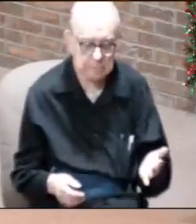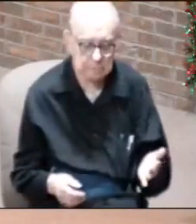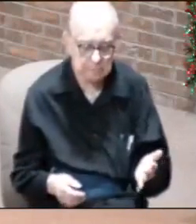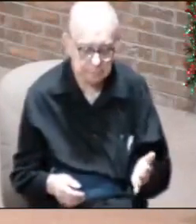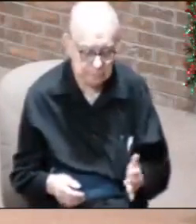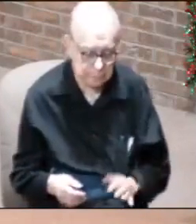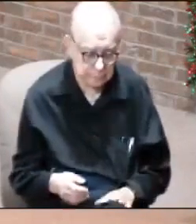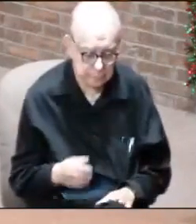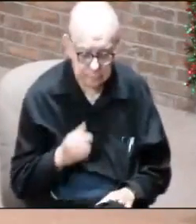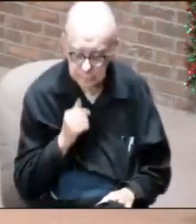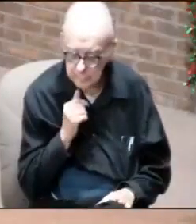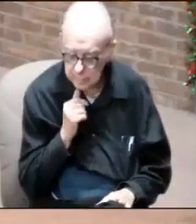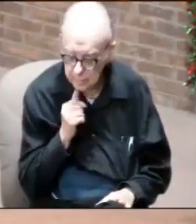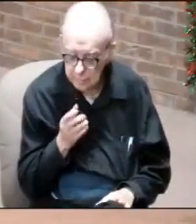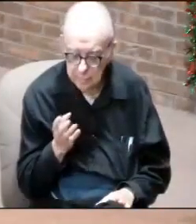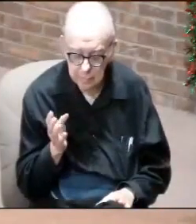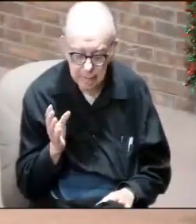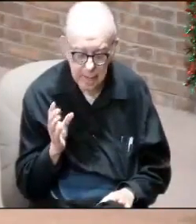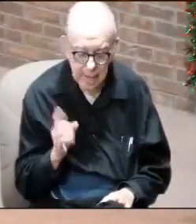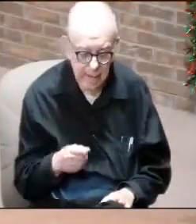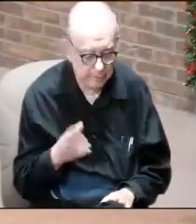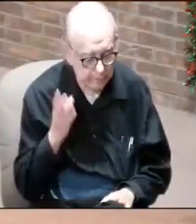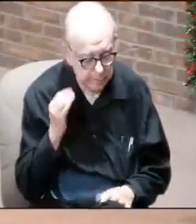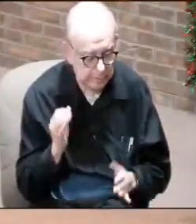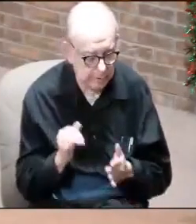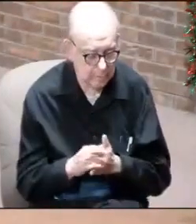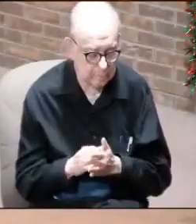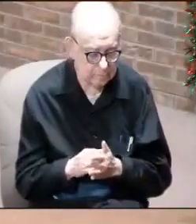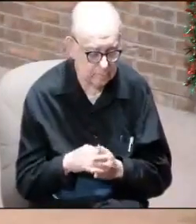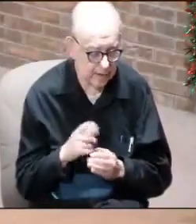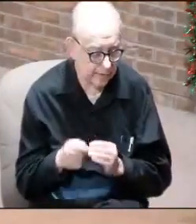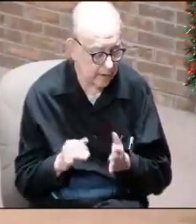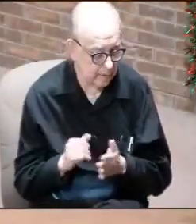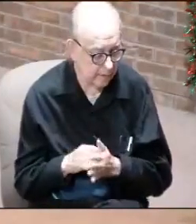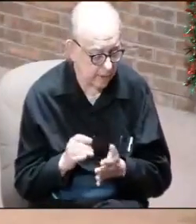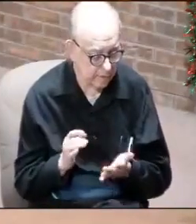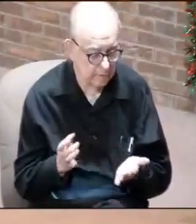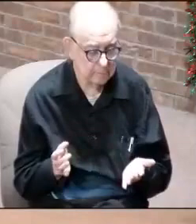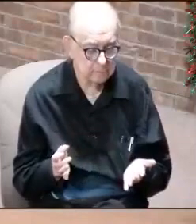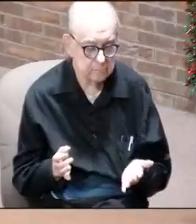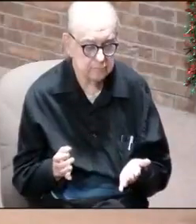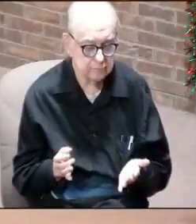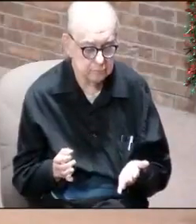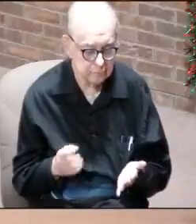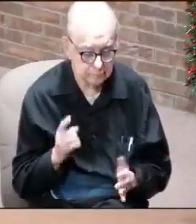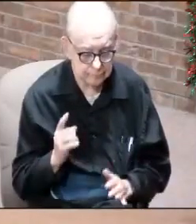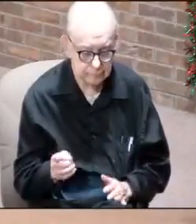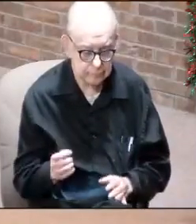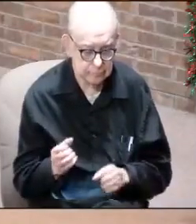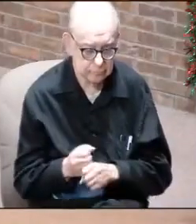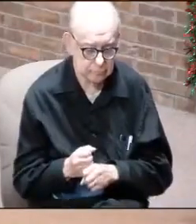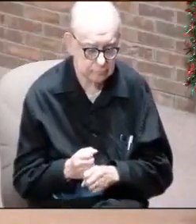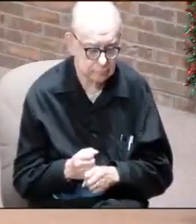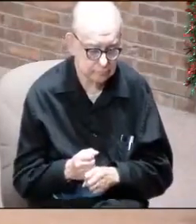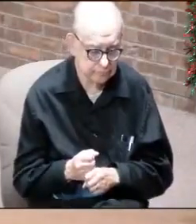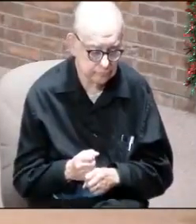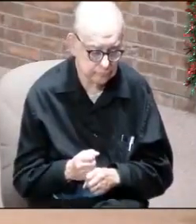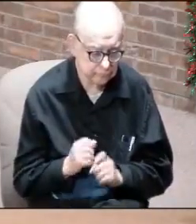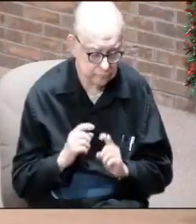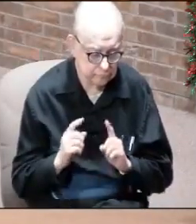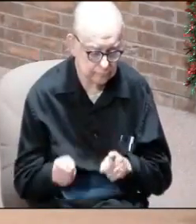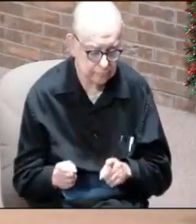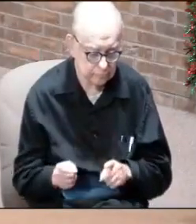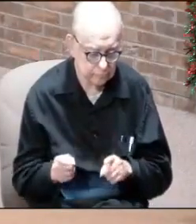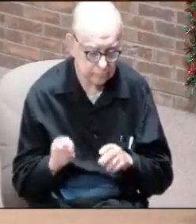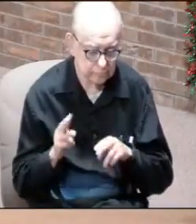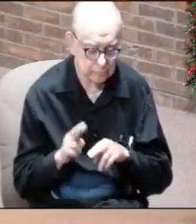You don't have to go through this. And at the end of it all, you get to come and be